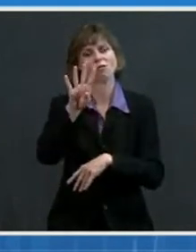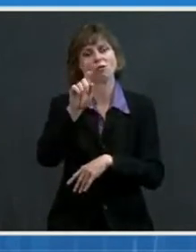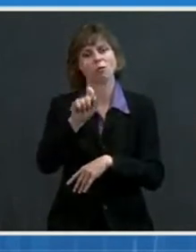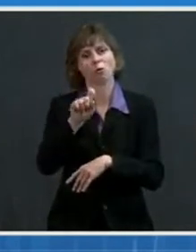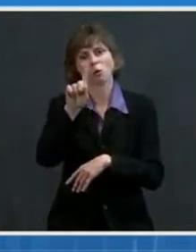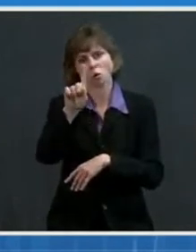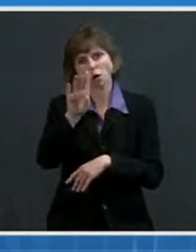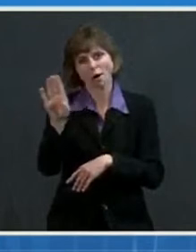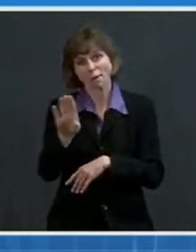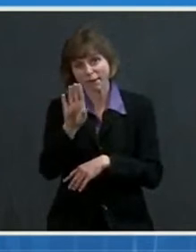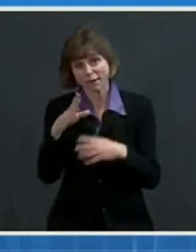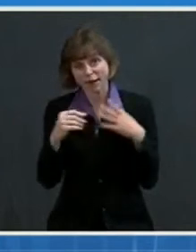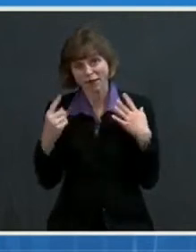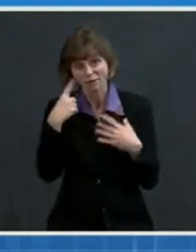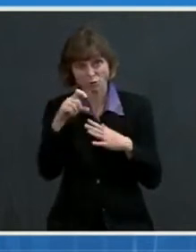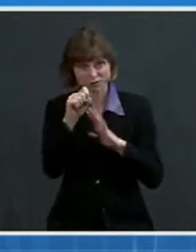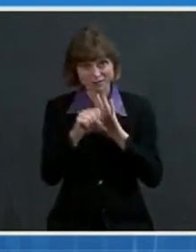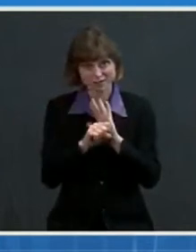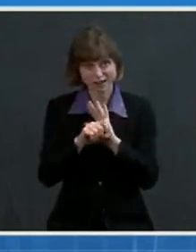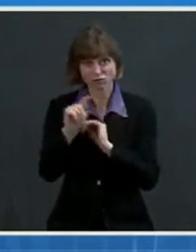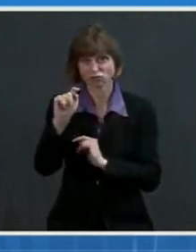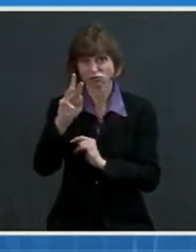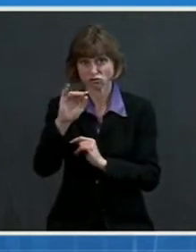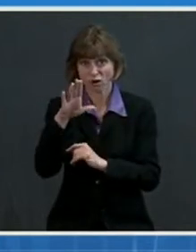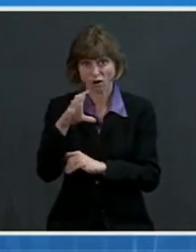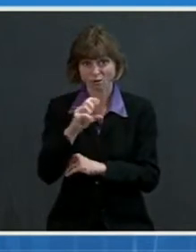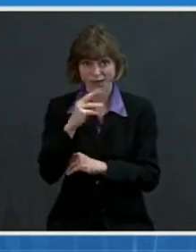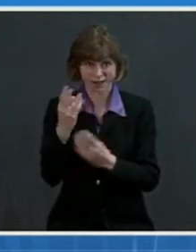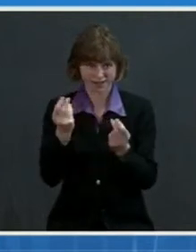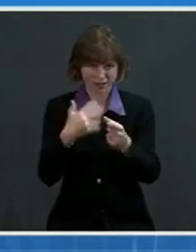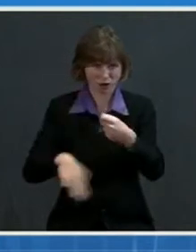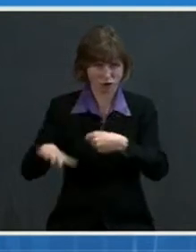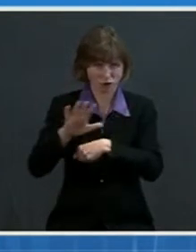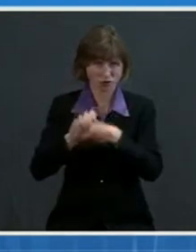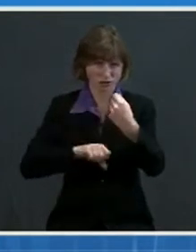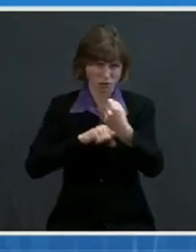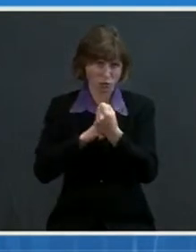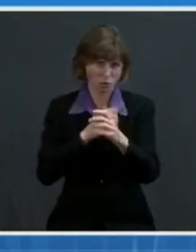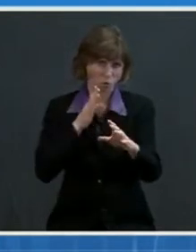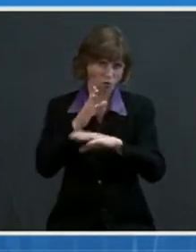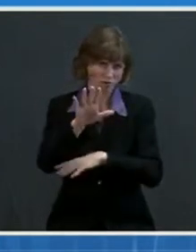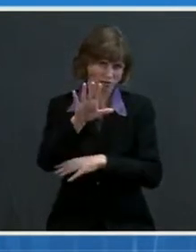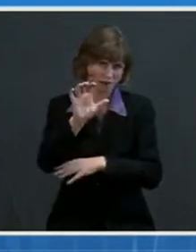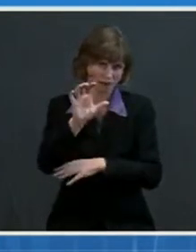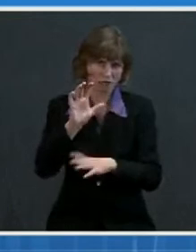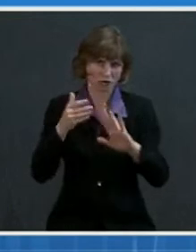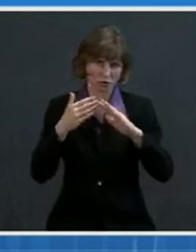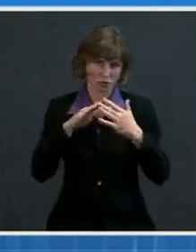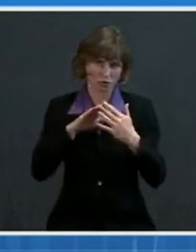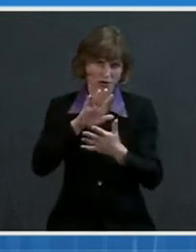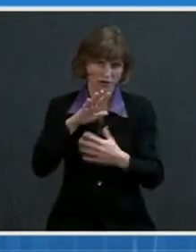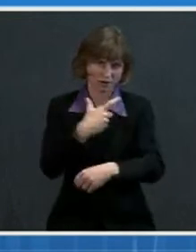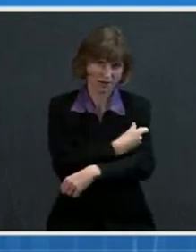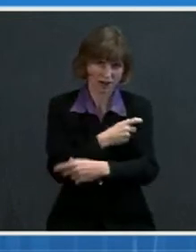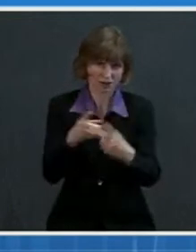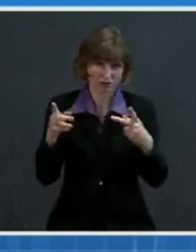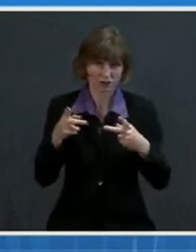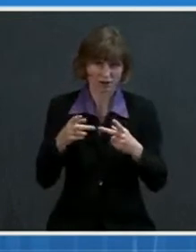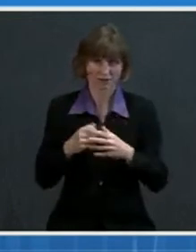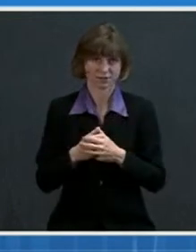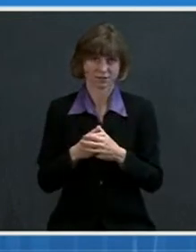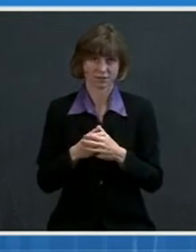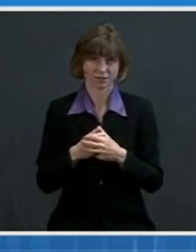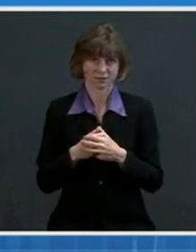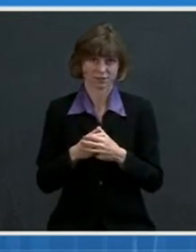states, tribes, and territories to support more than 500 community vaccination sites. The American Rescue